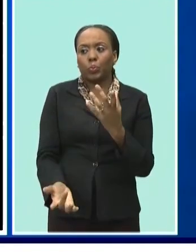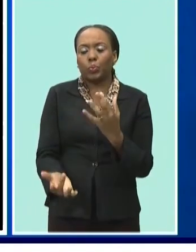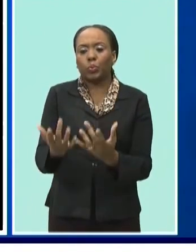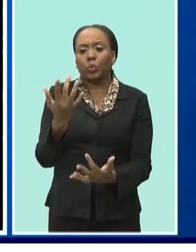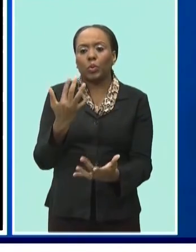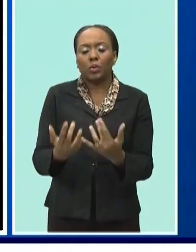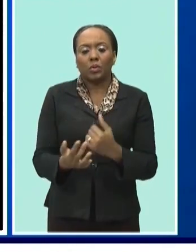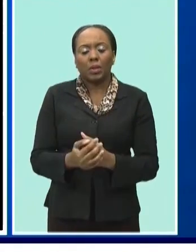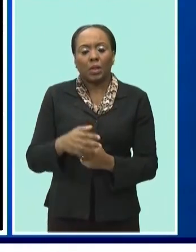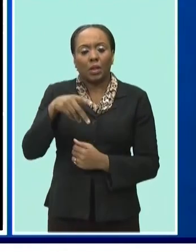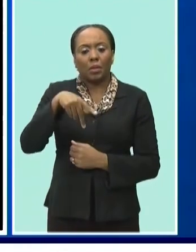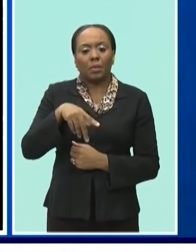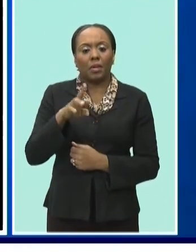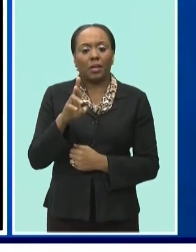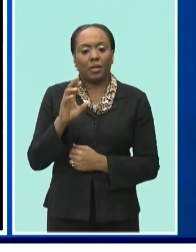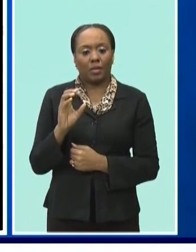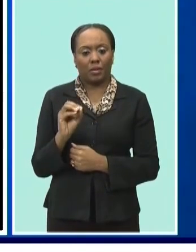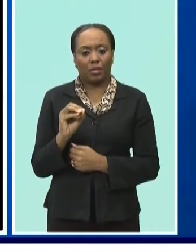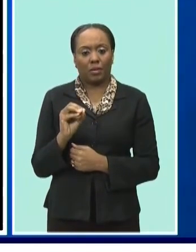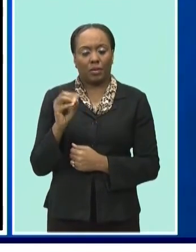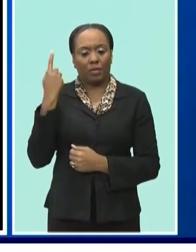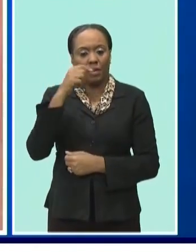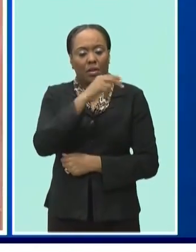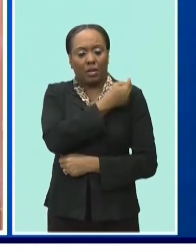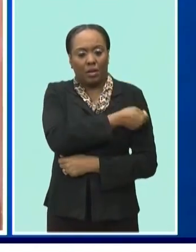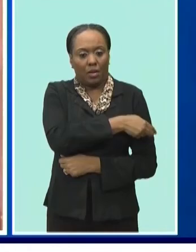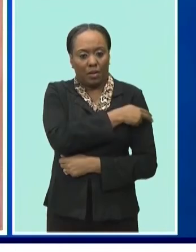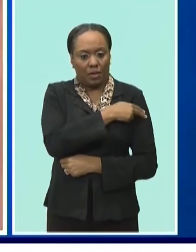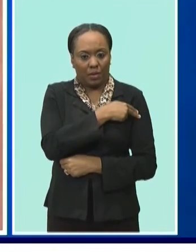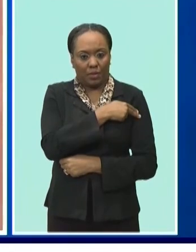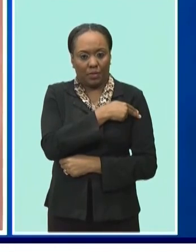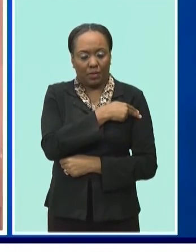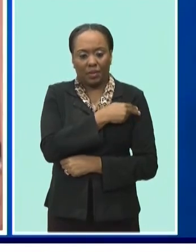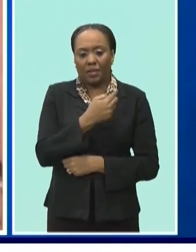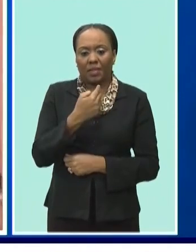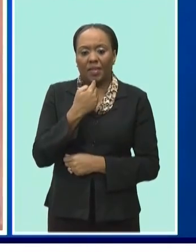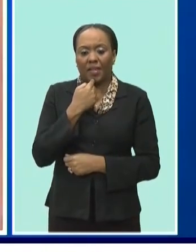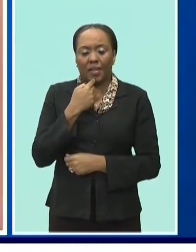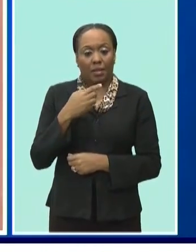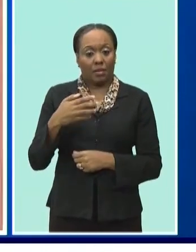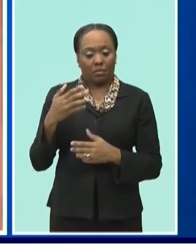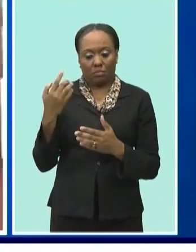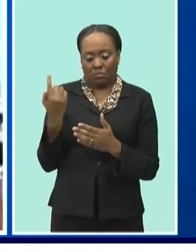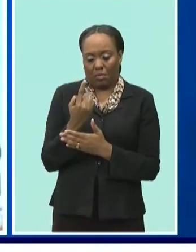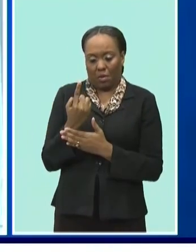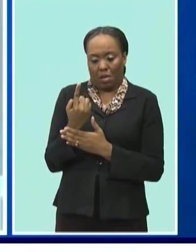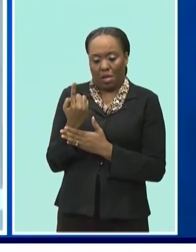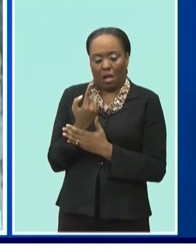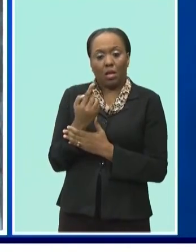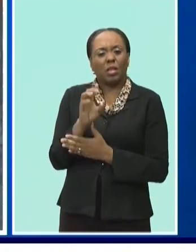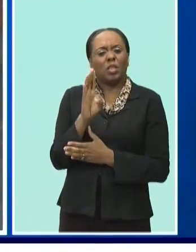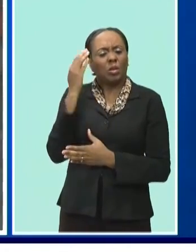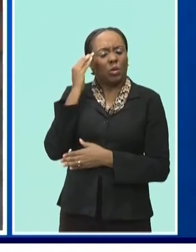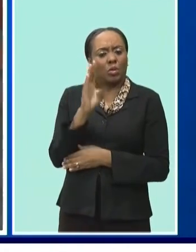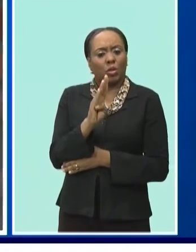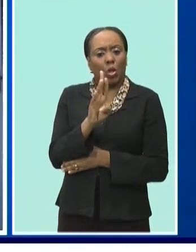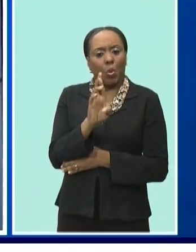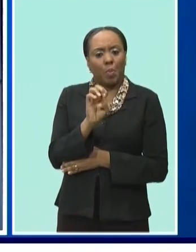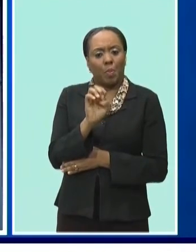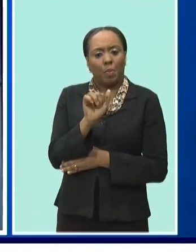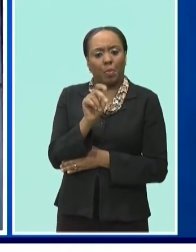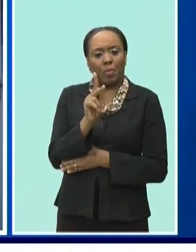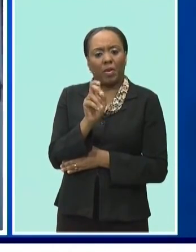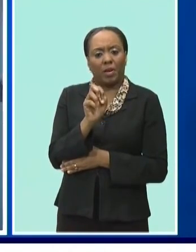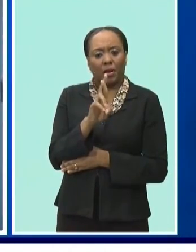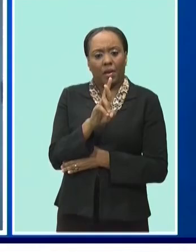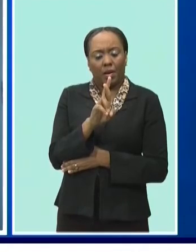Public relations officer of the Georgetown Public Hospital, Mitzi Campbell, said a breaker at the hospital tripped and that caused the outage